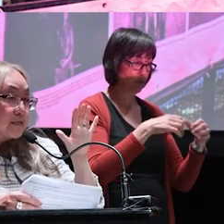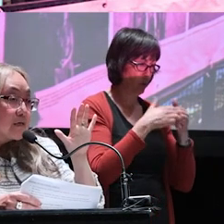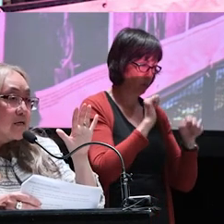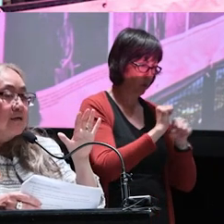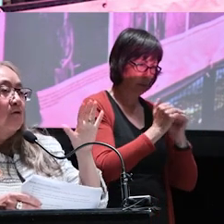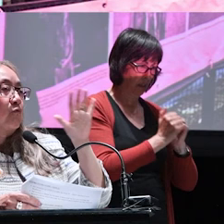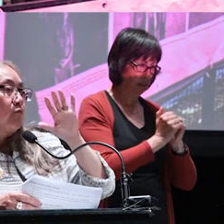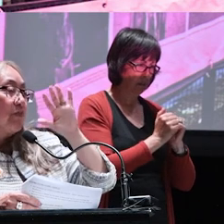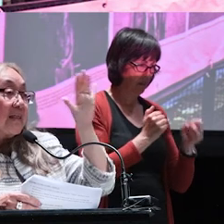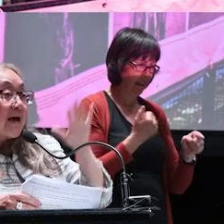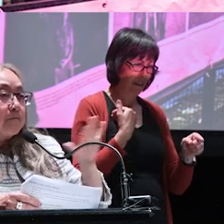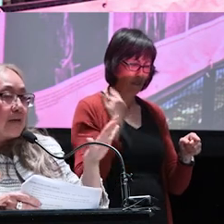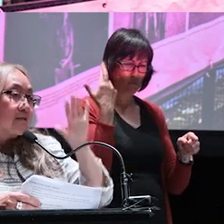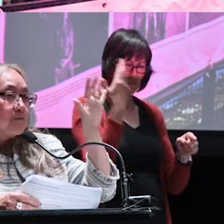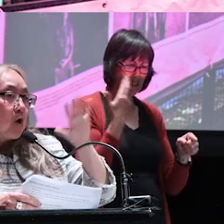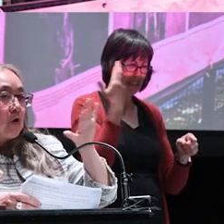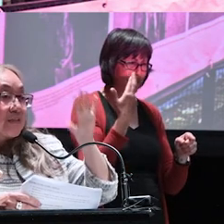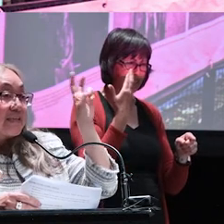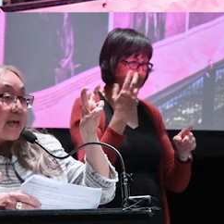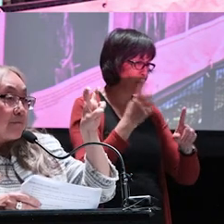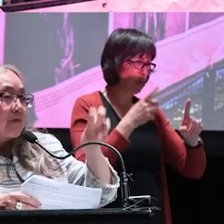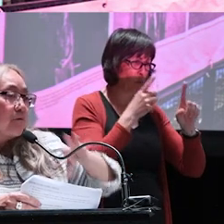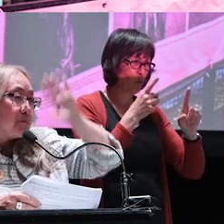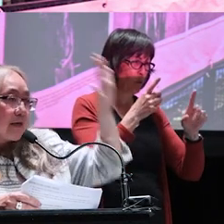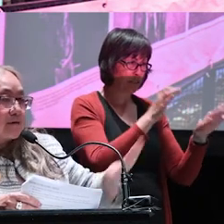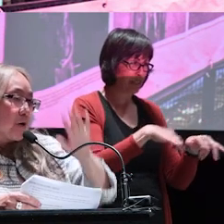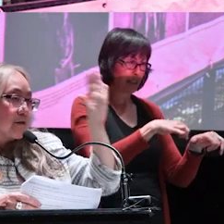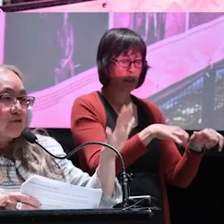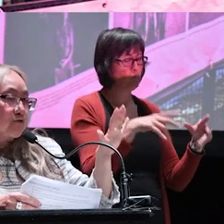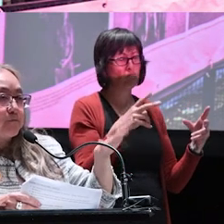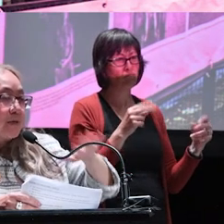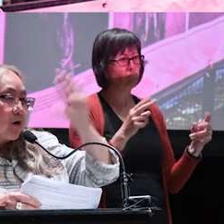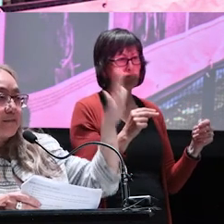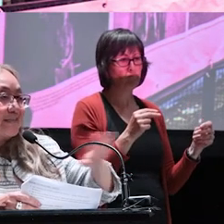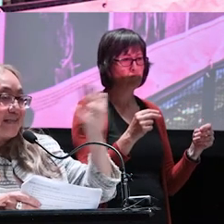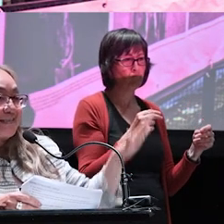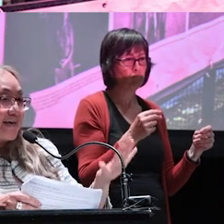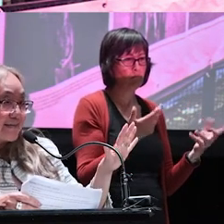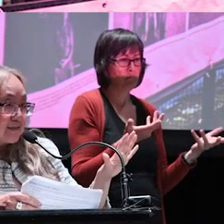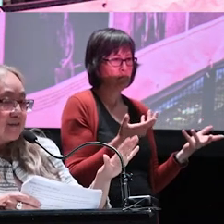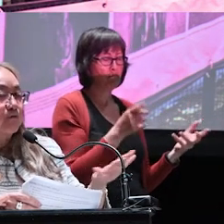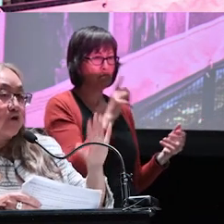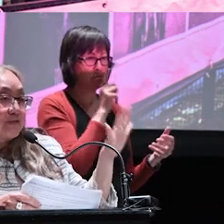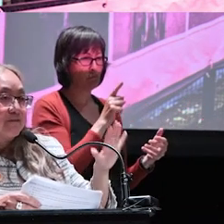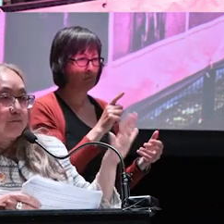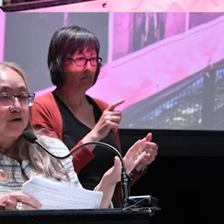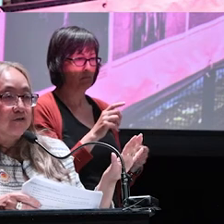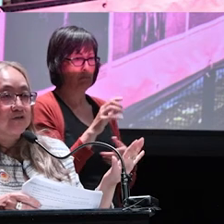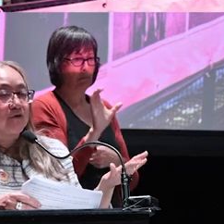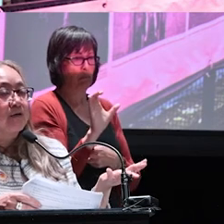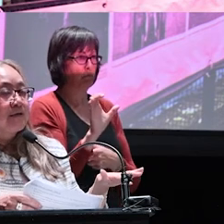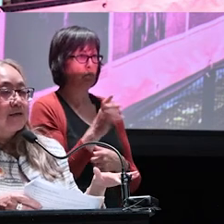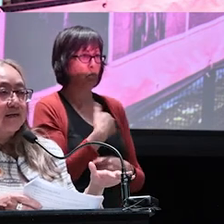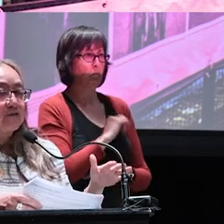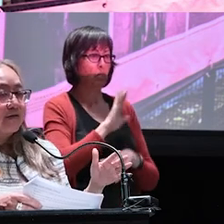of reason or thing that makes them all the same that would make them part of this group beyond the City Says. We're all Civic Partners.